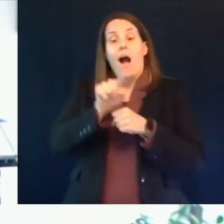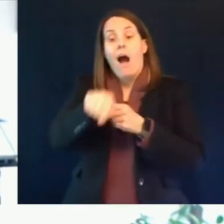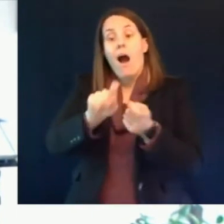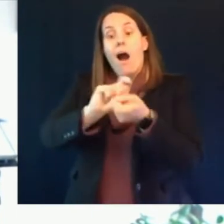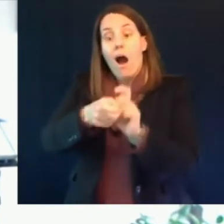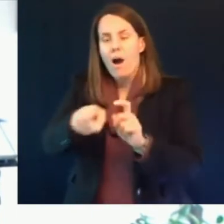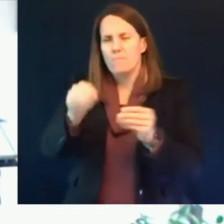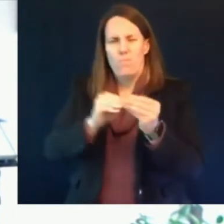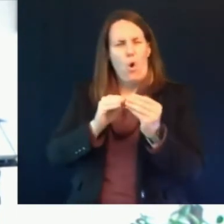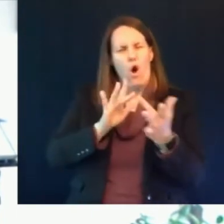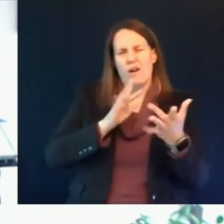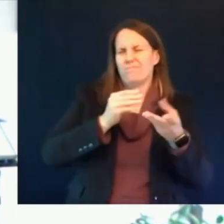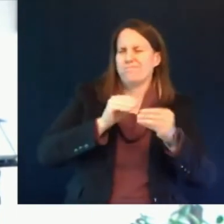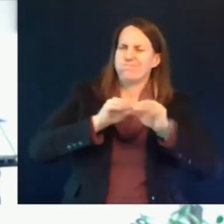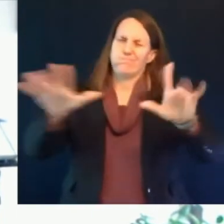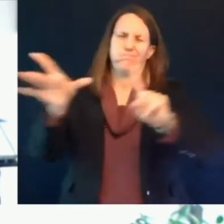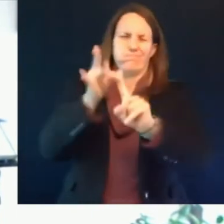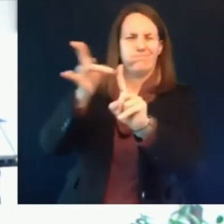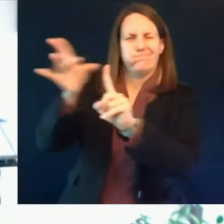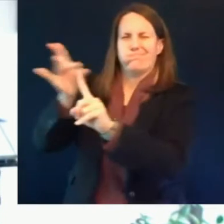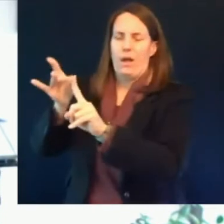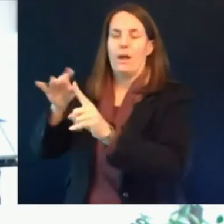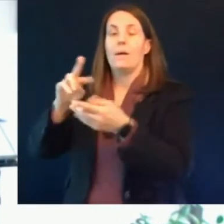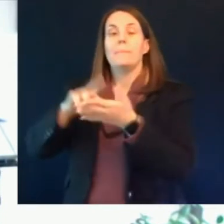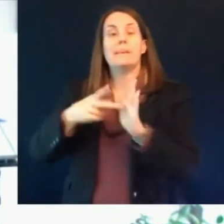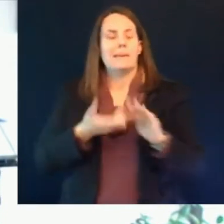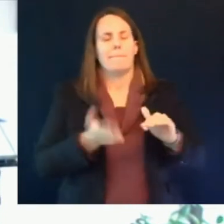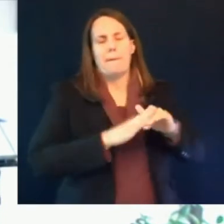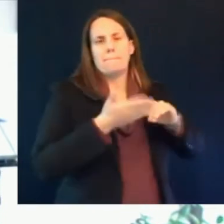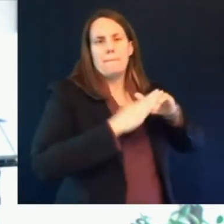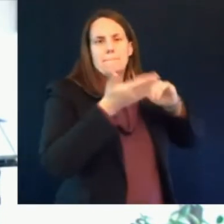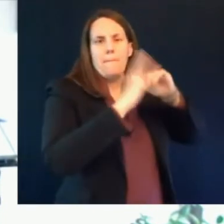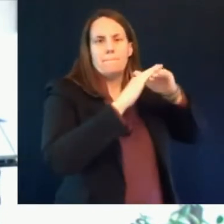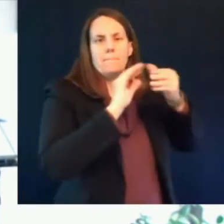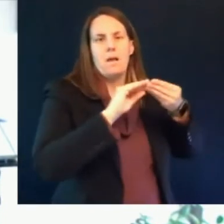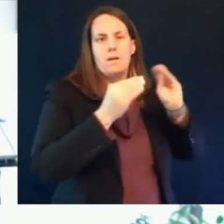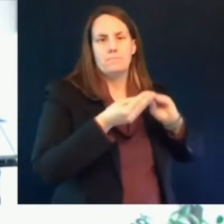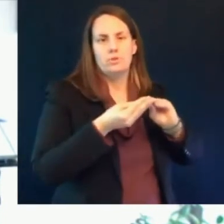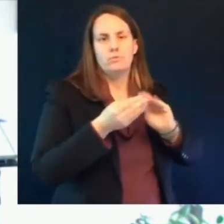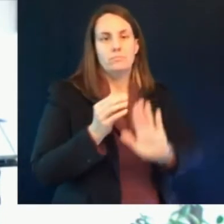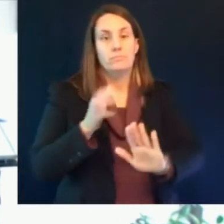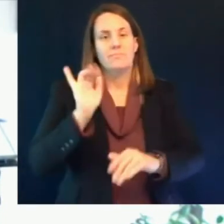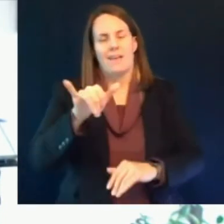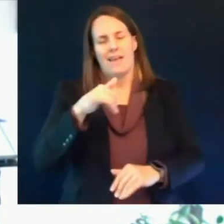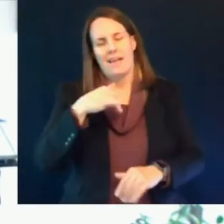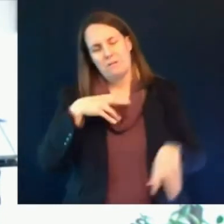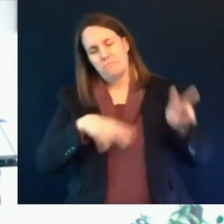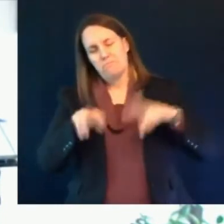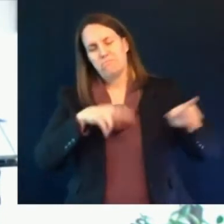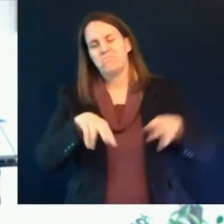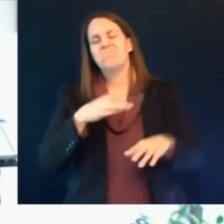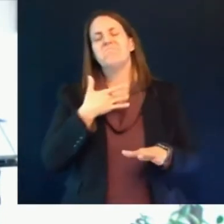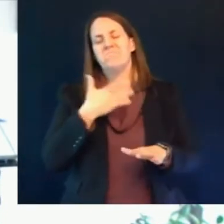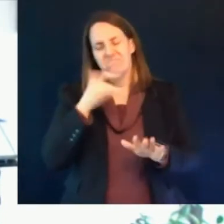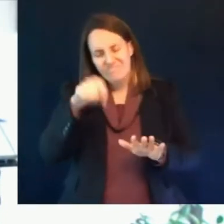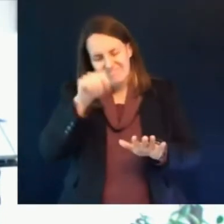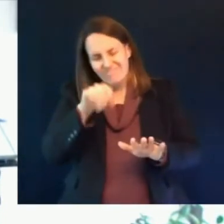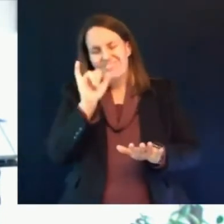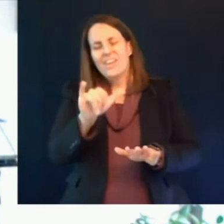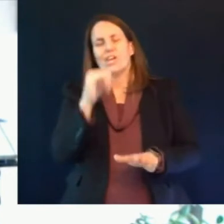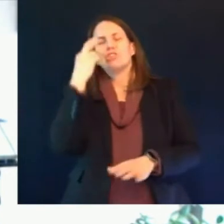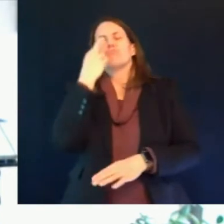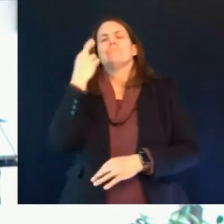cases are increasing in wisconsin and then we look in other regions specifically on to our east in